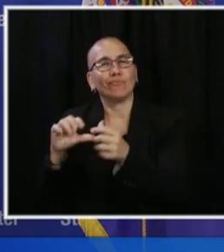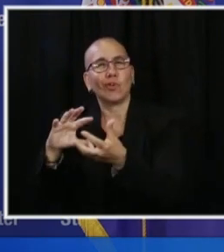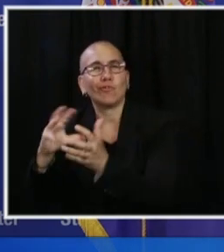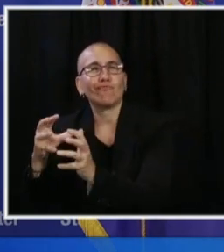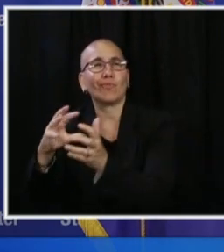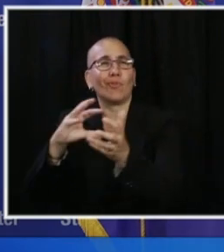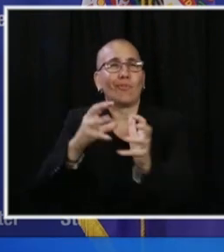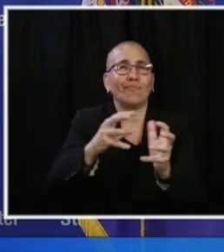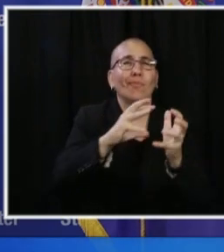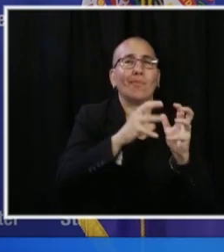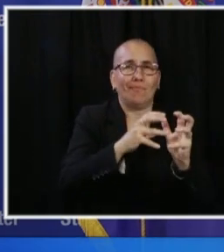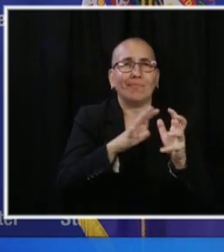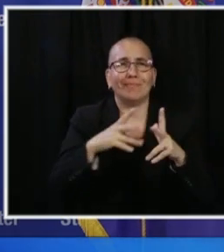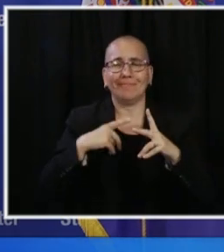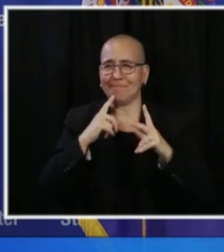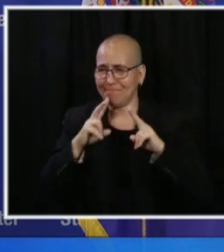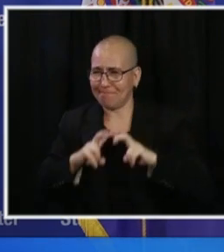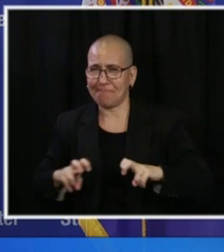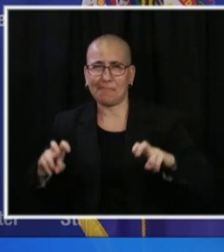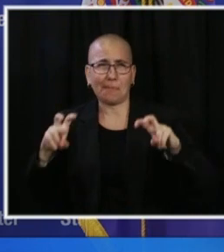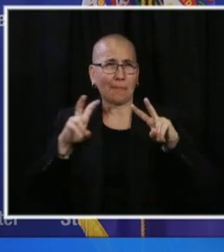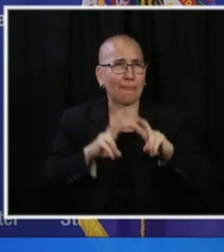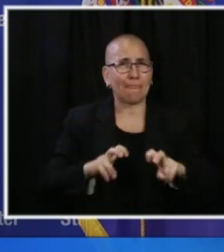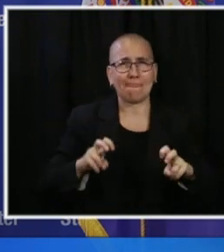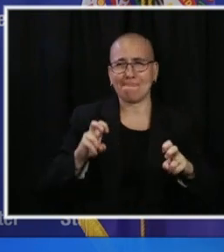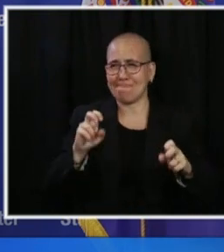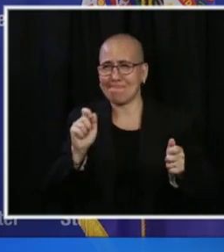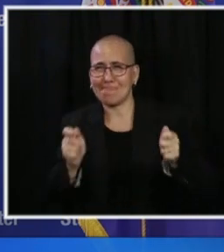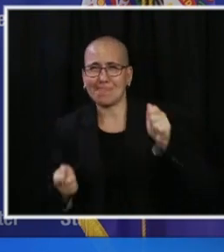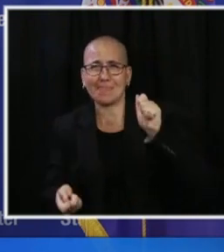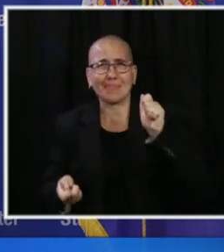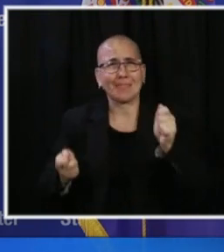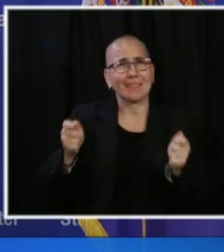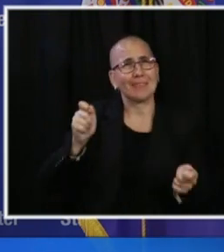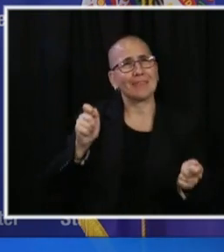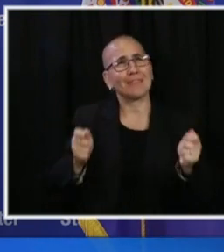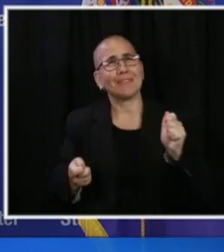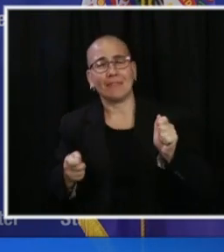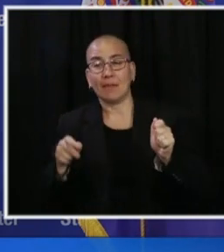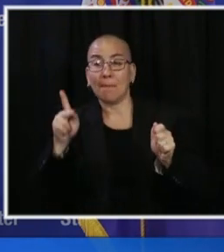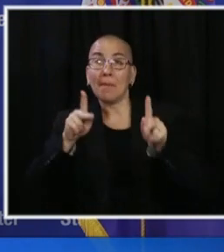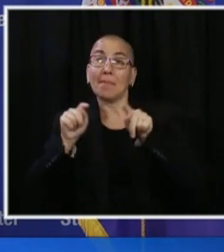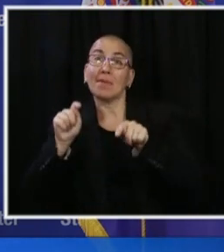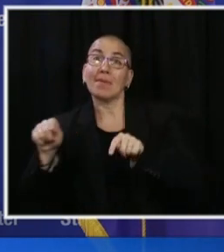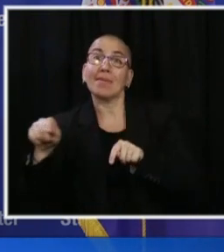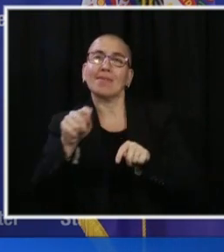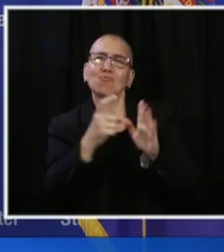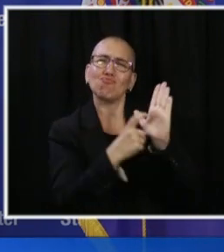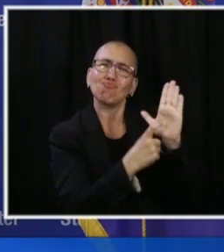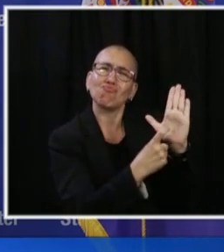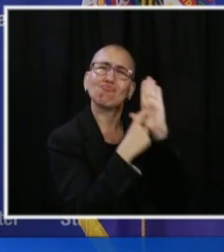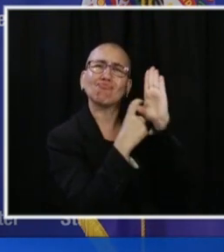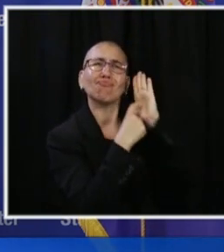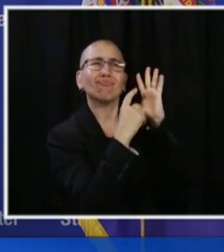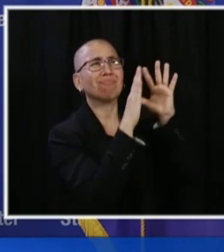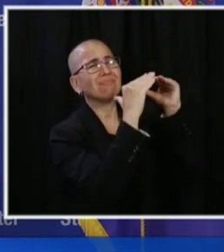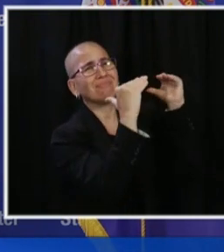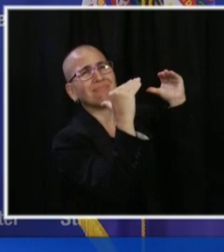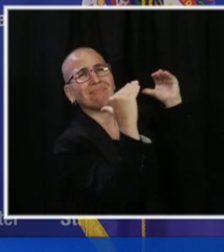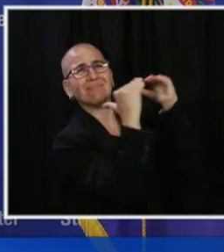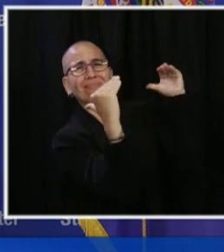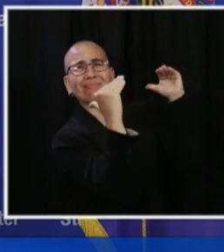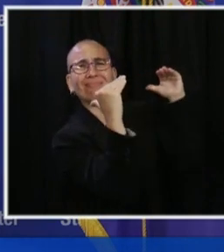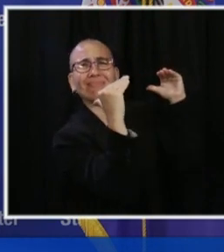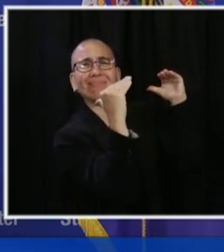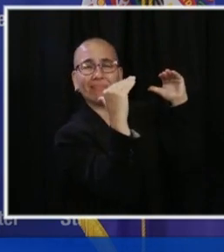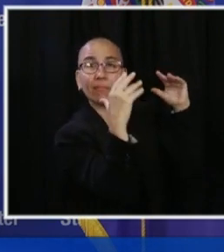those folks who are out there demanding this are not going to take a commission or a report. They're going to want